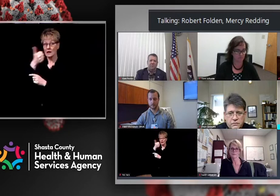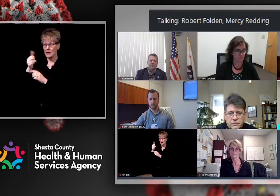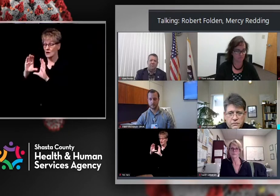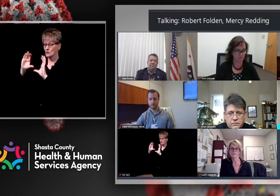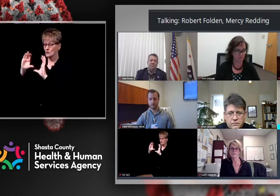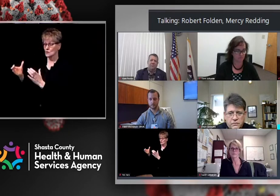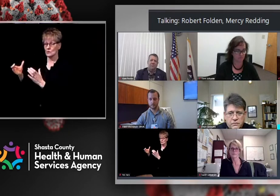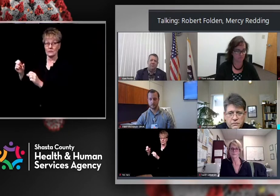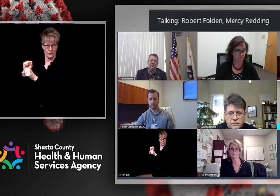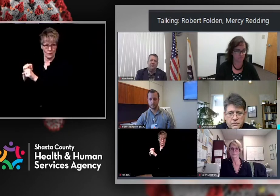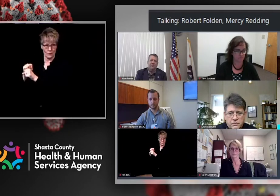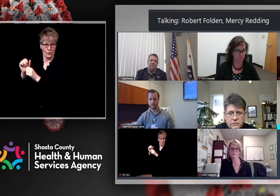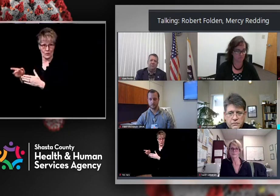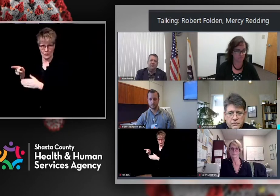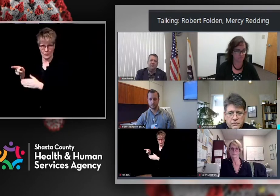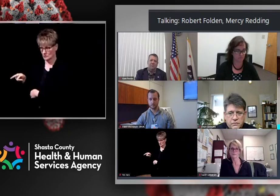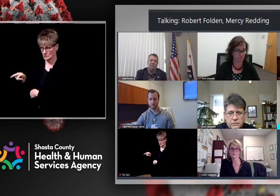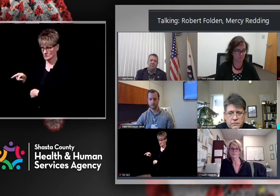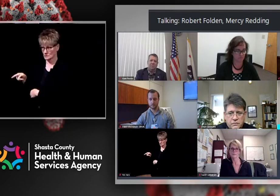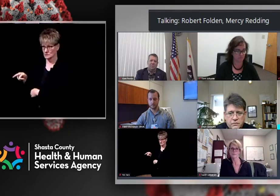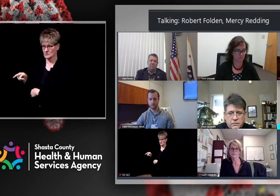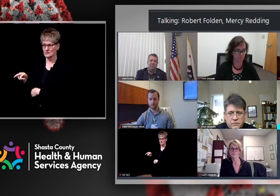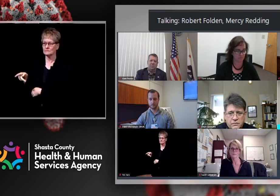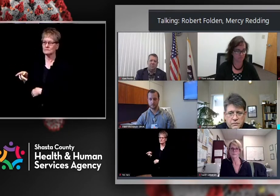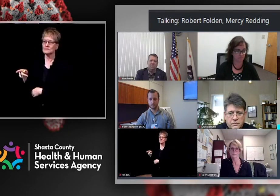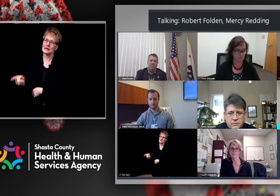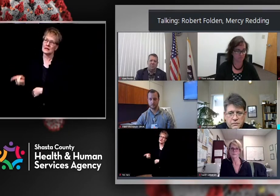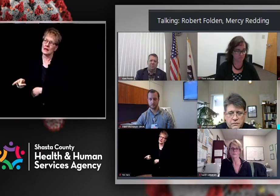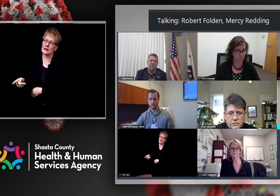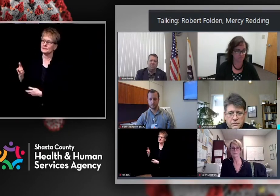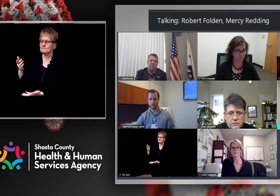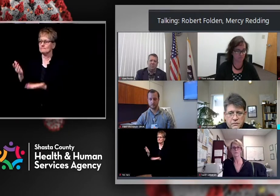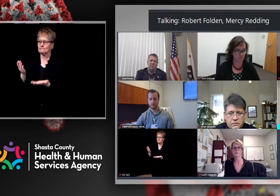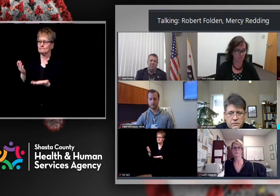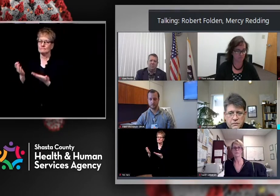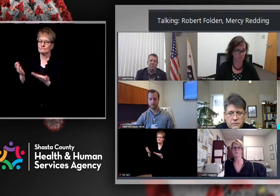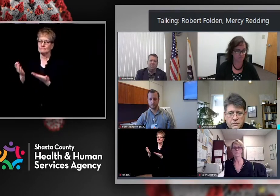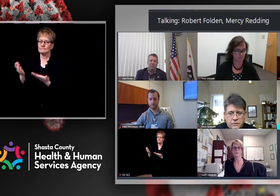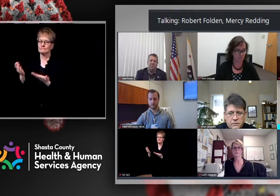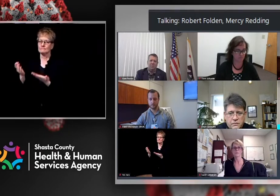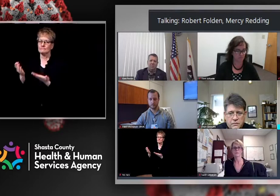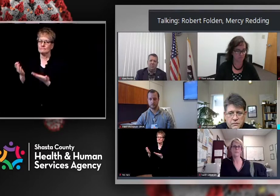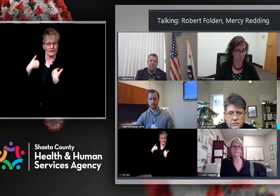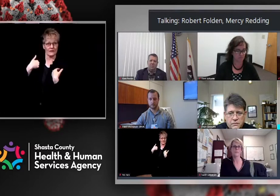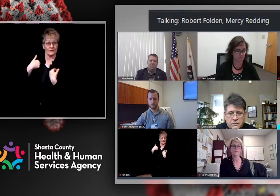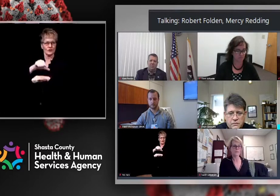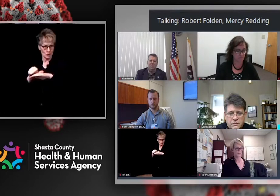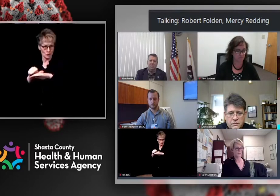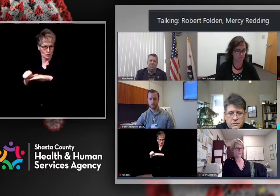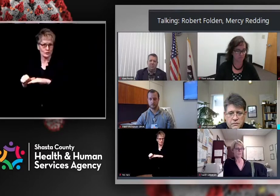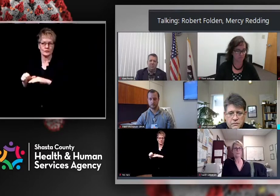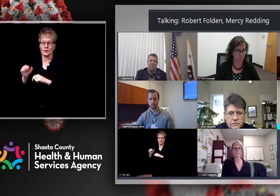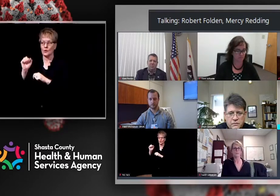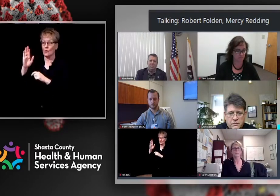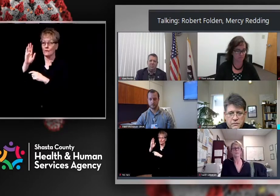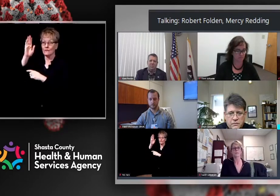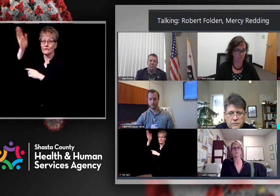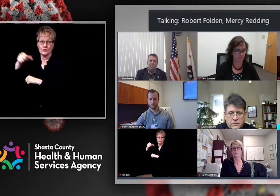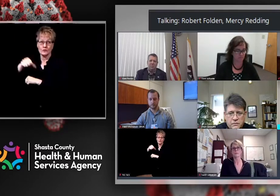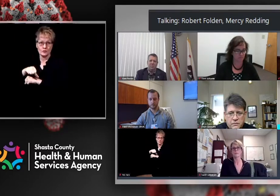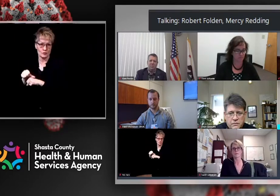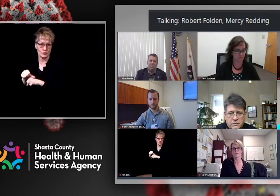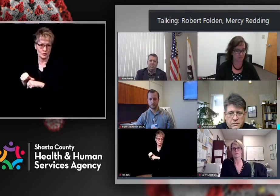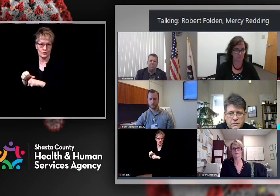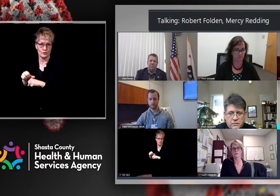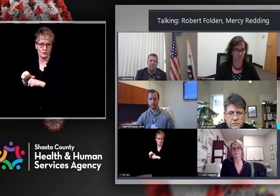who are maybe they've had a surgical procedure, they're scheduled for surgery, or they're currently